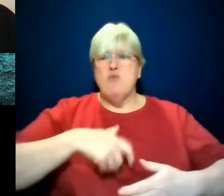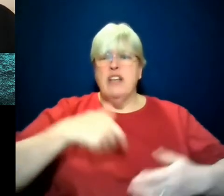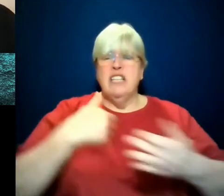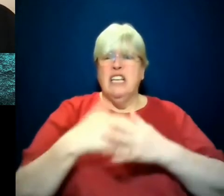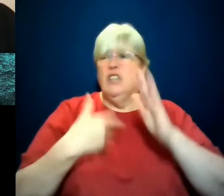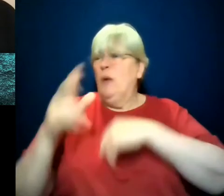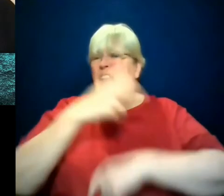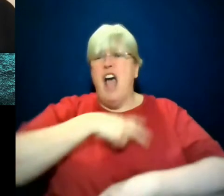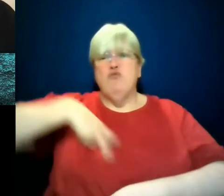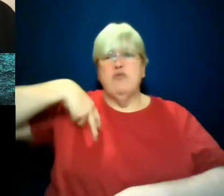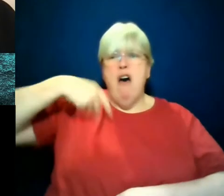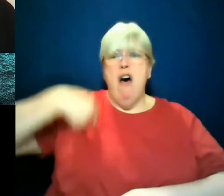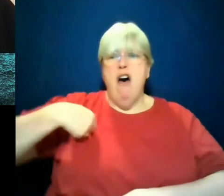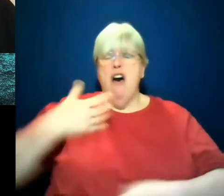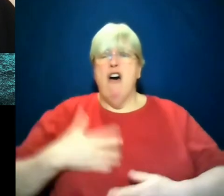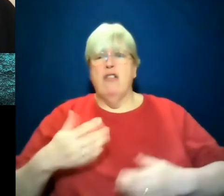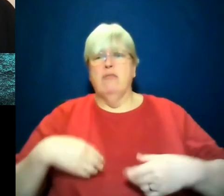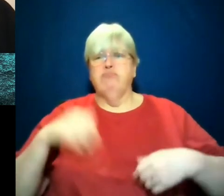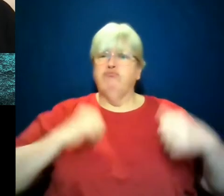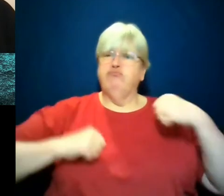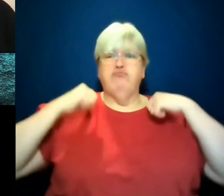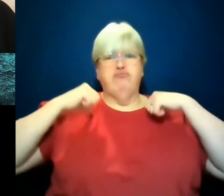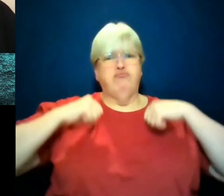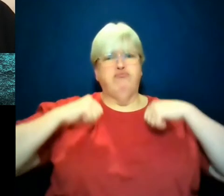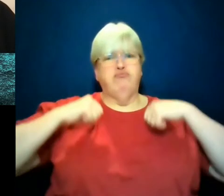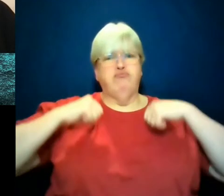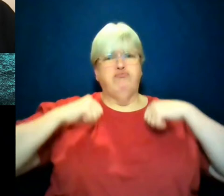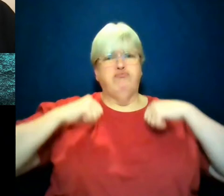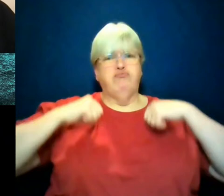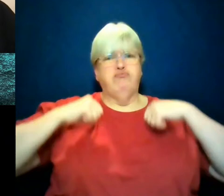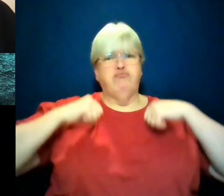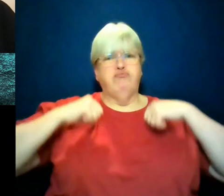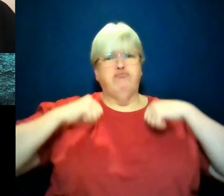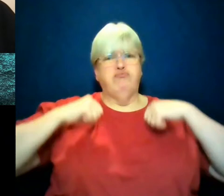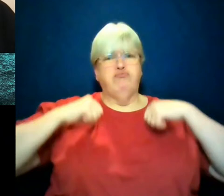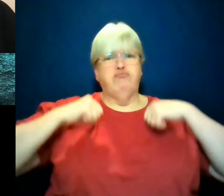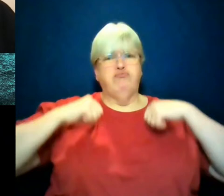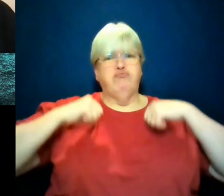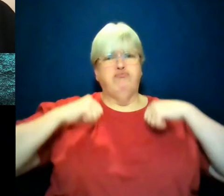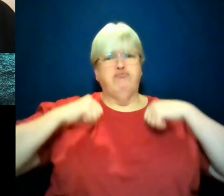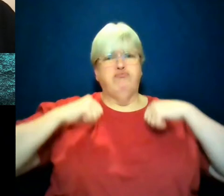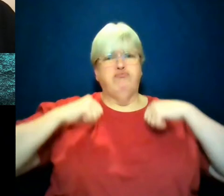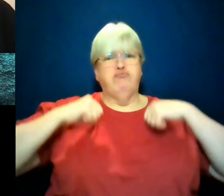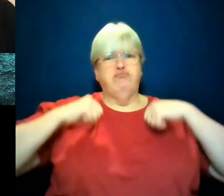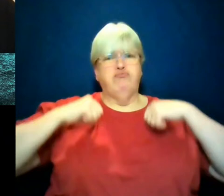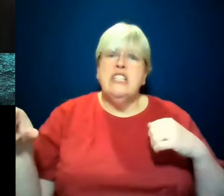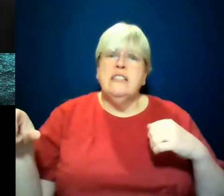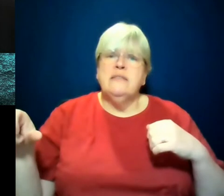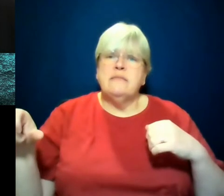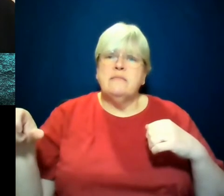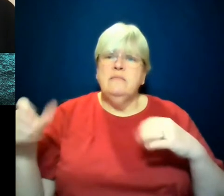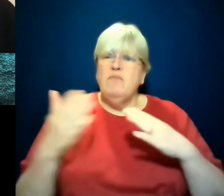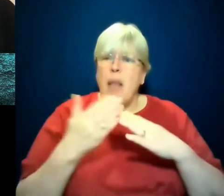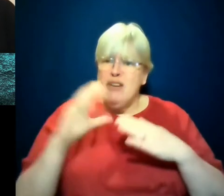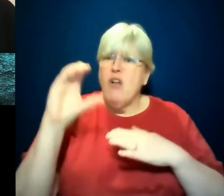they, you know, were attorneys, they were wearing suits, they were upstanding, middle-class citizens. The Aryan